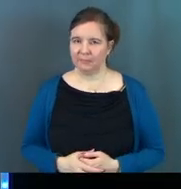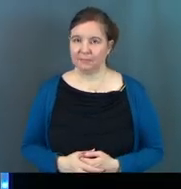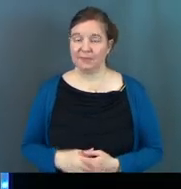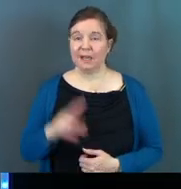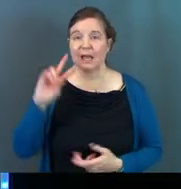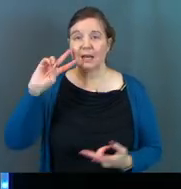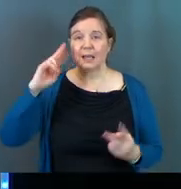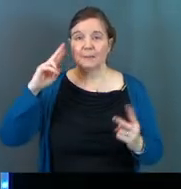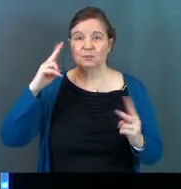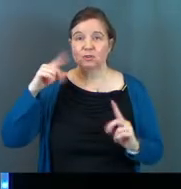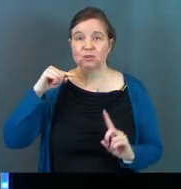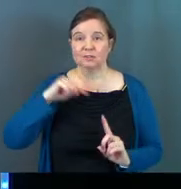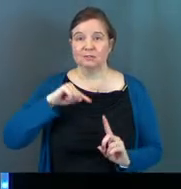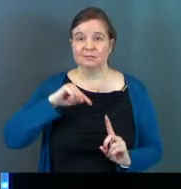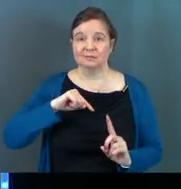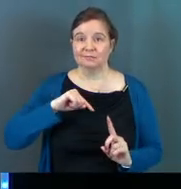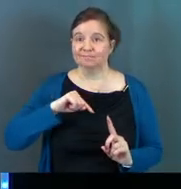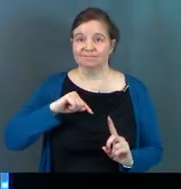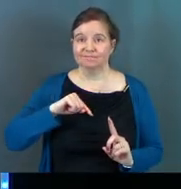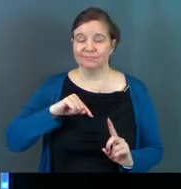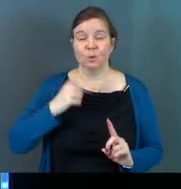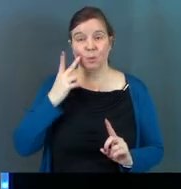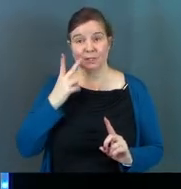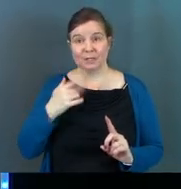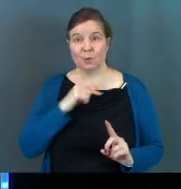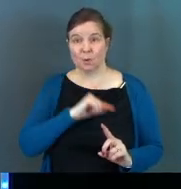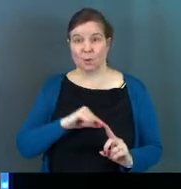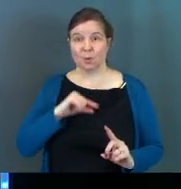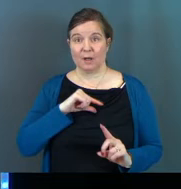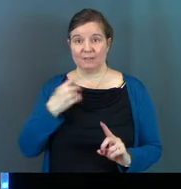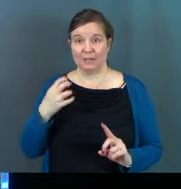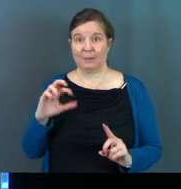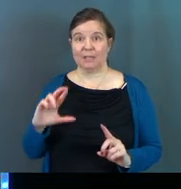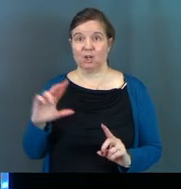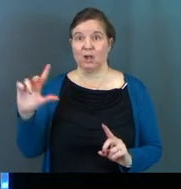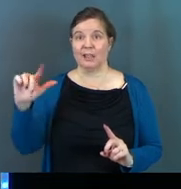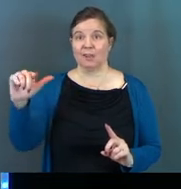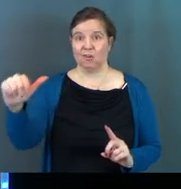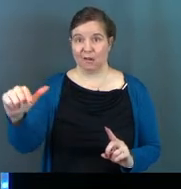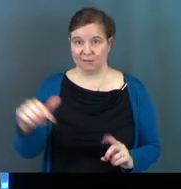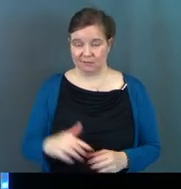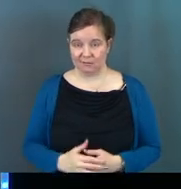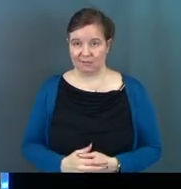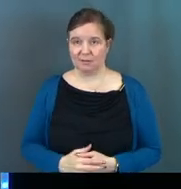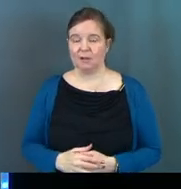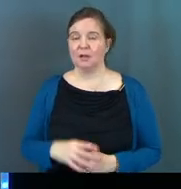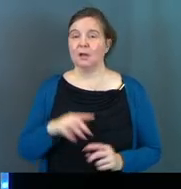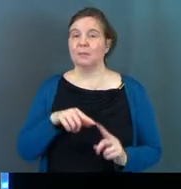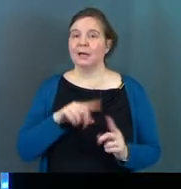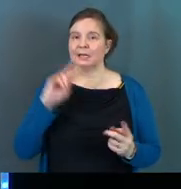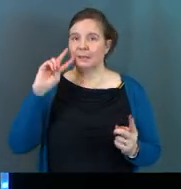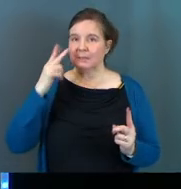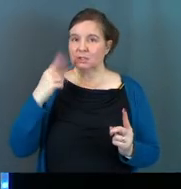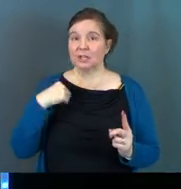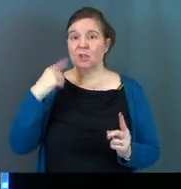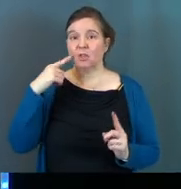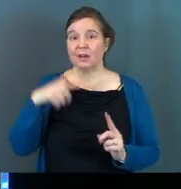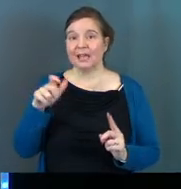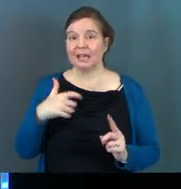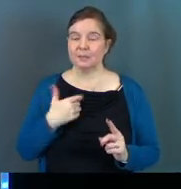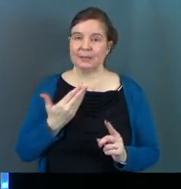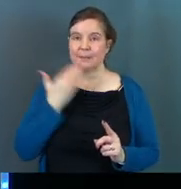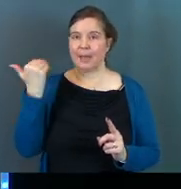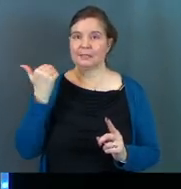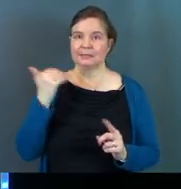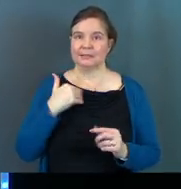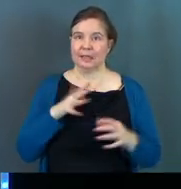And he misunderstood. We'll see what qualified Peter later on. But he misunderstood. He thought he had to